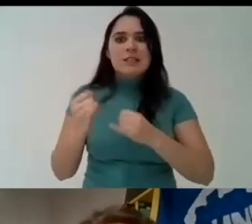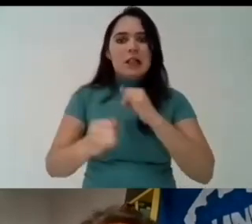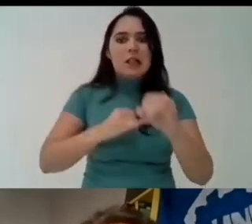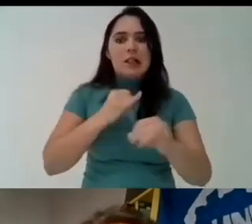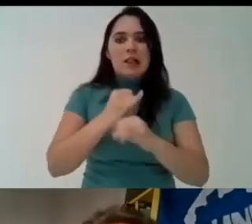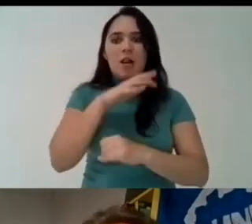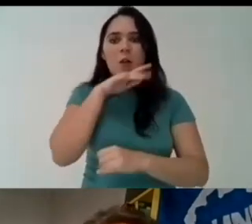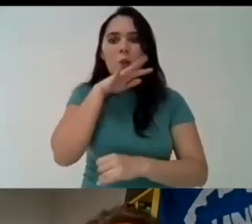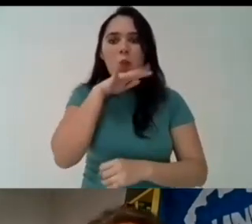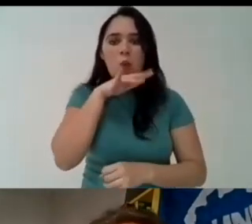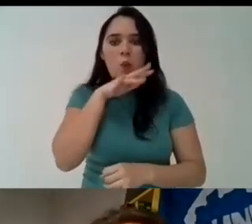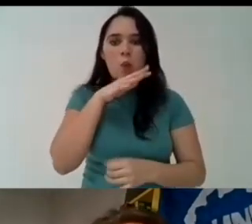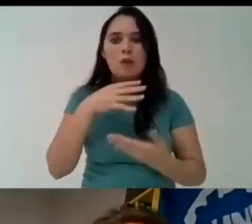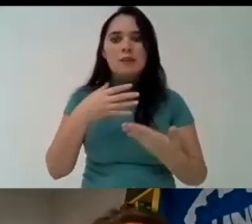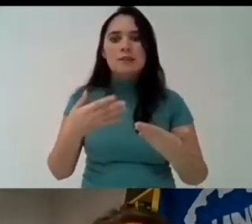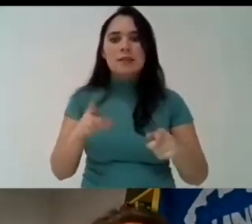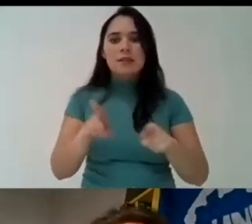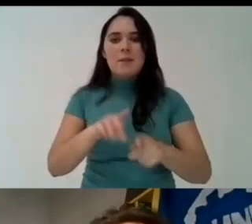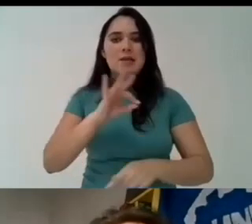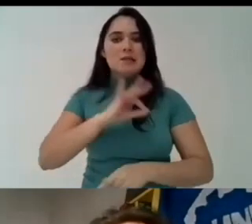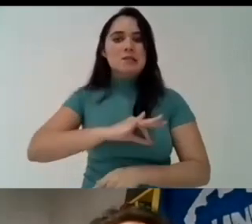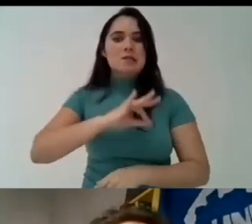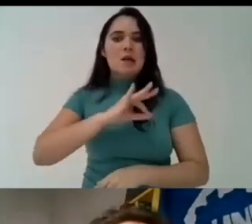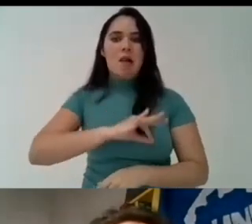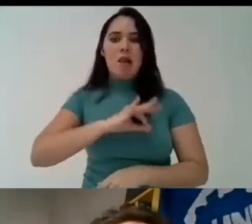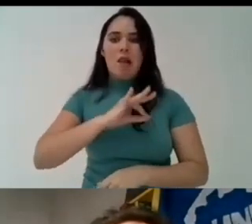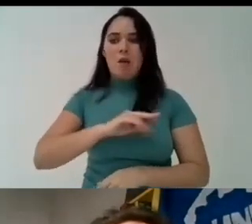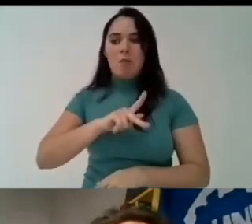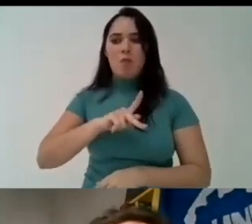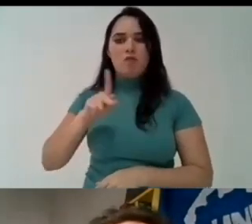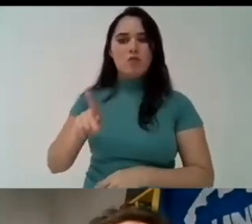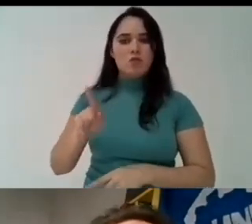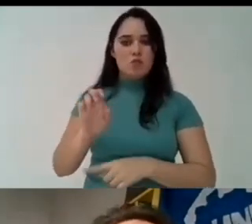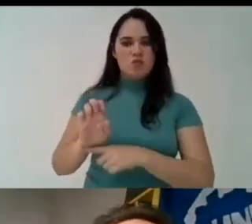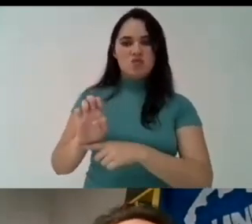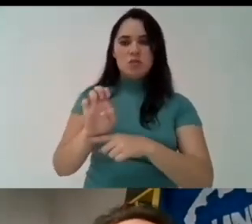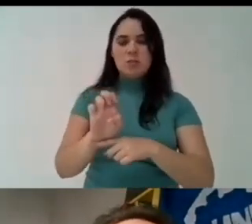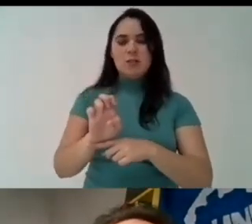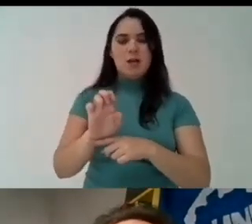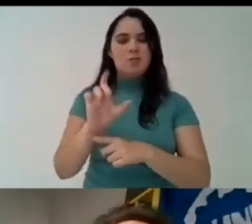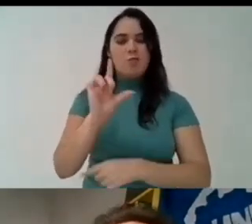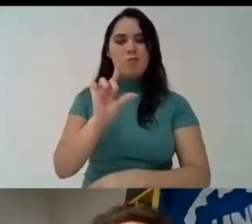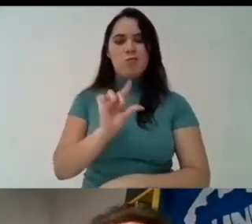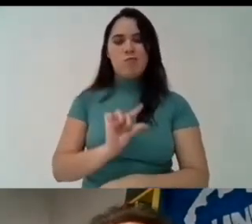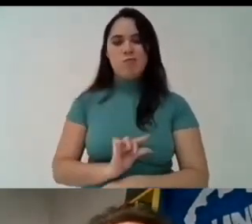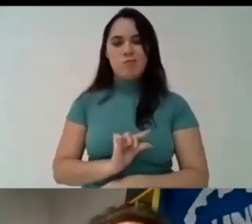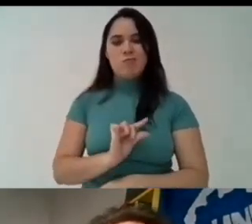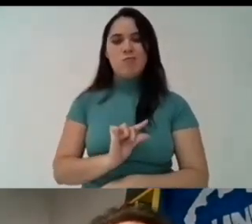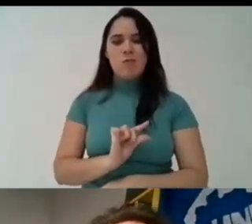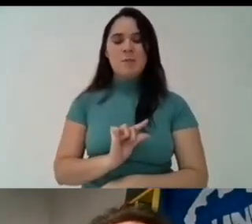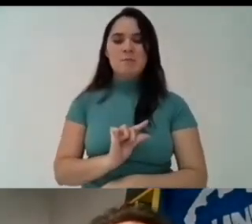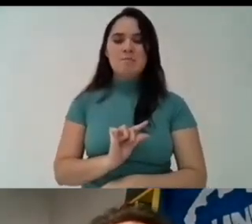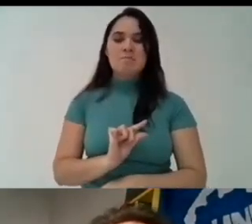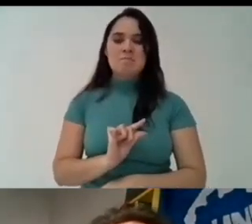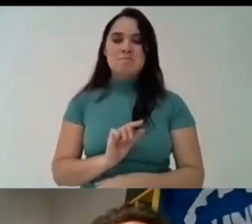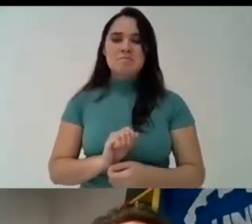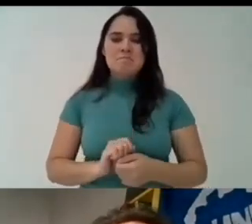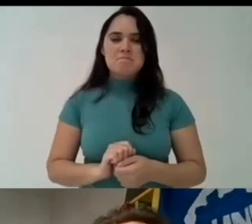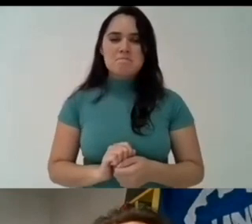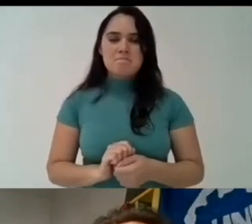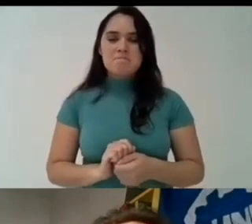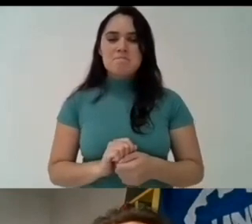the teachers working with brazilian indigenous communities receive a wage that is much lower than the rest